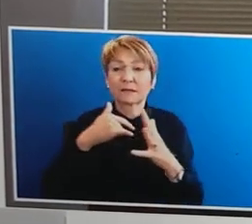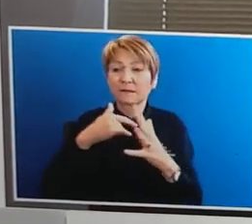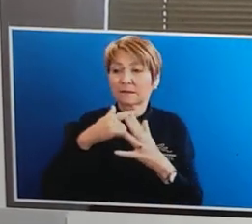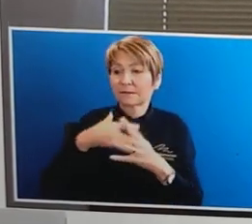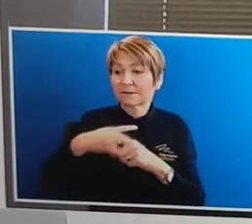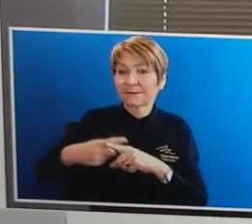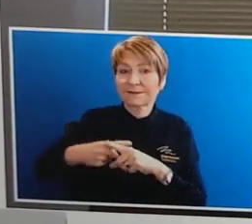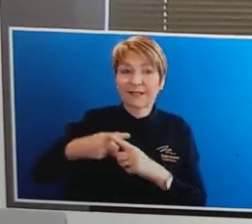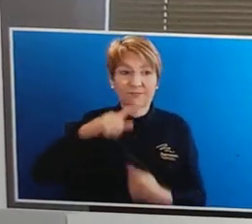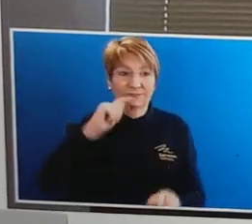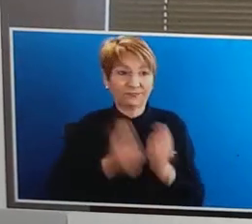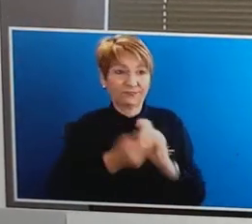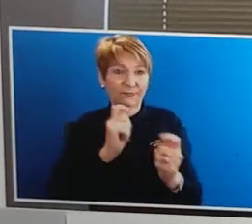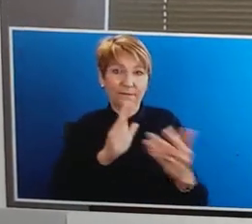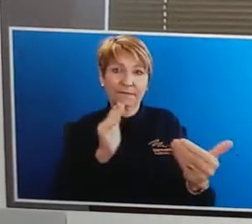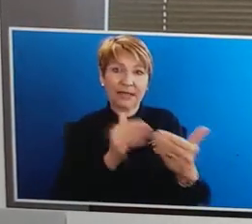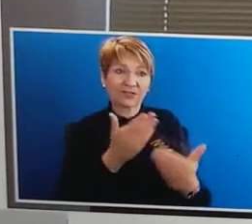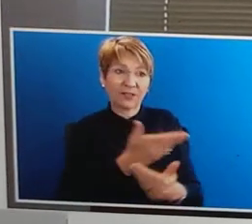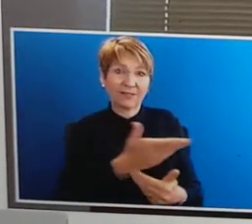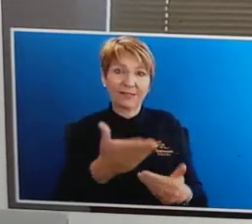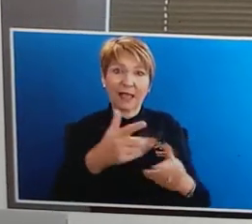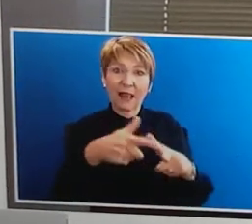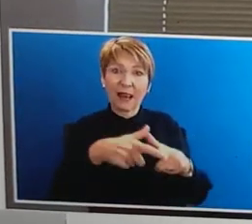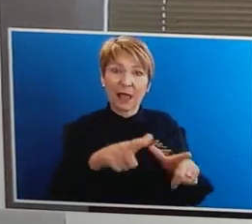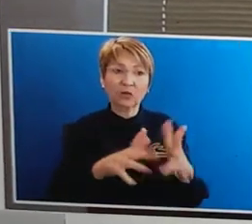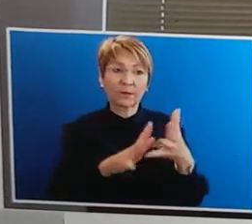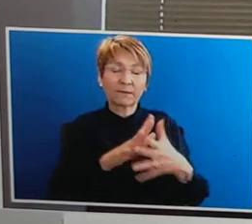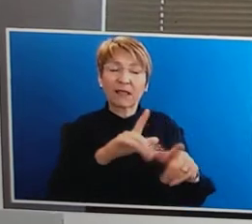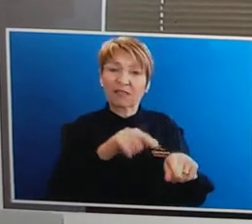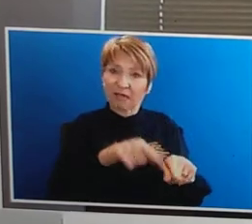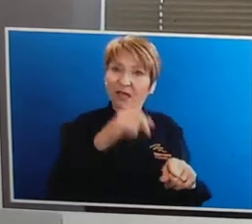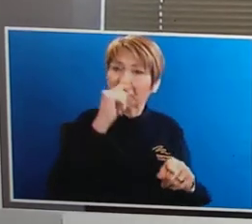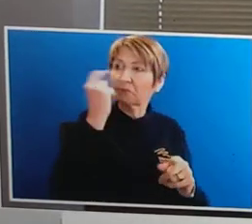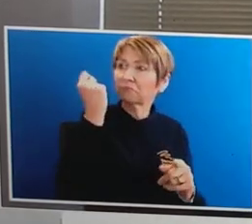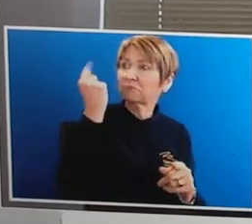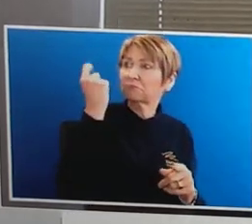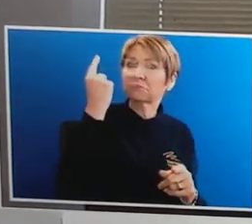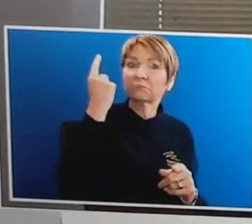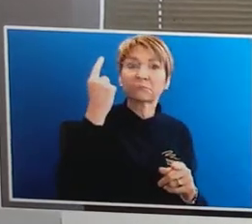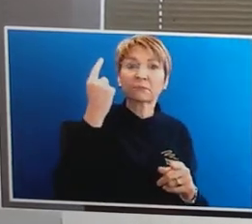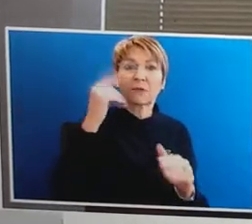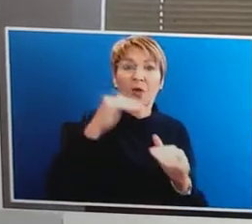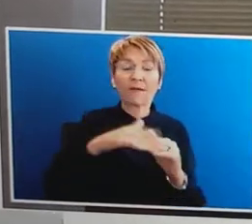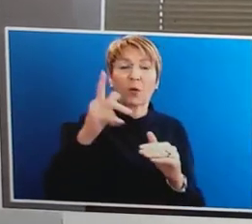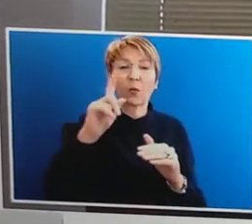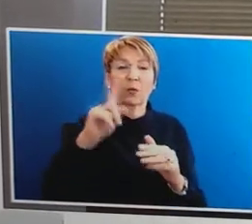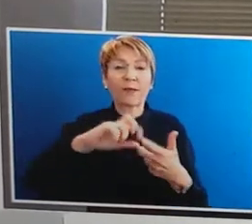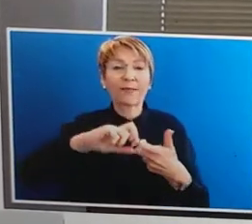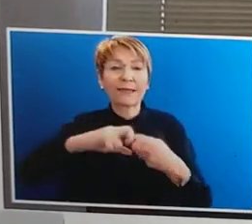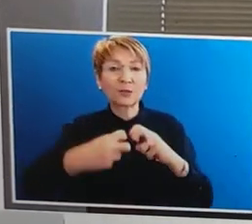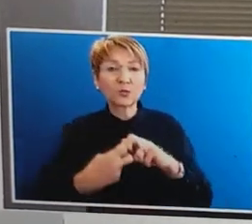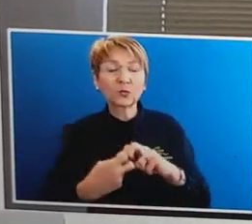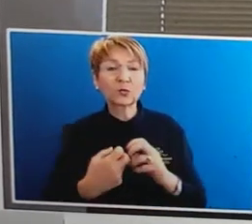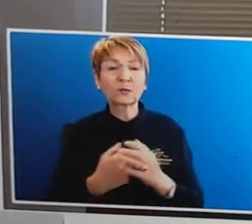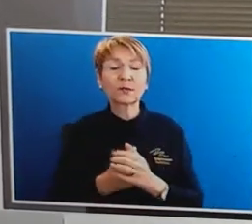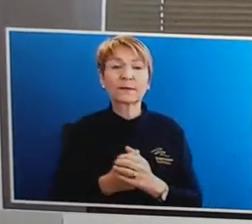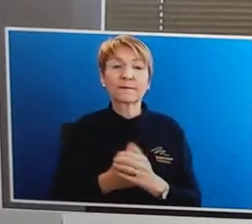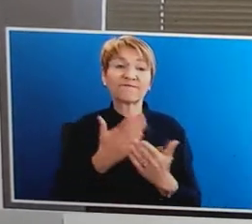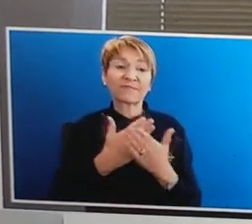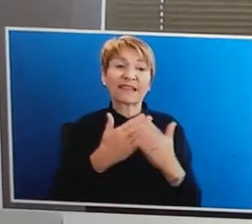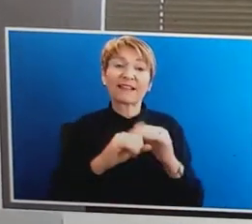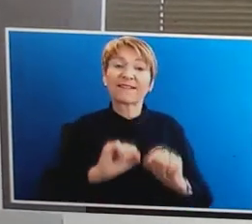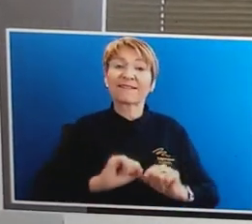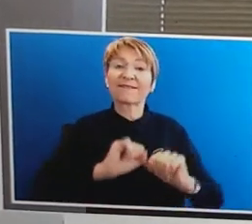them feel, well, that they have greatest capacity to appreciate the nature of the problem that's in their mother tongues.